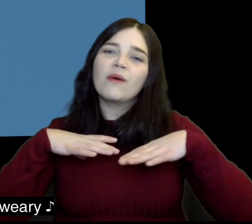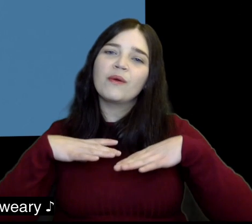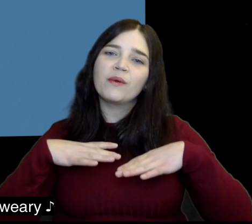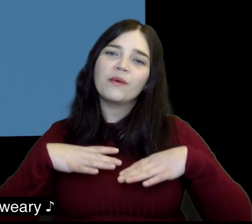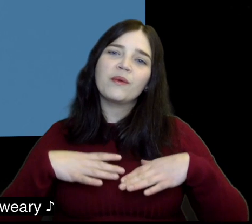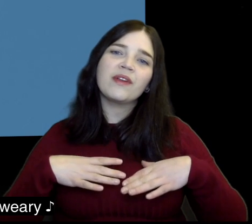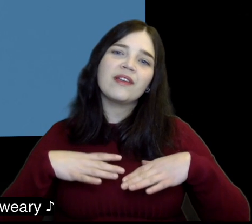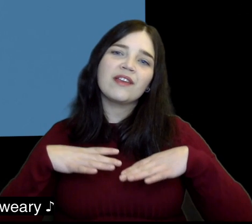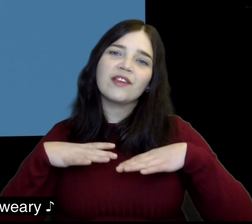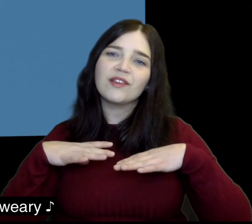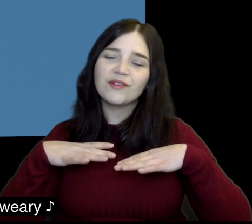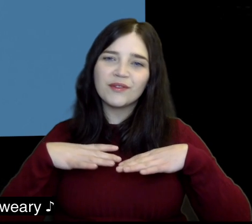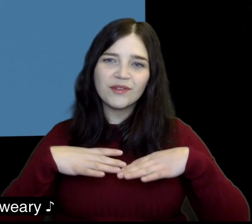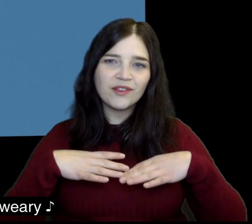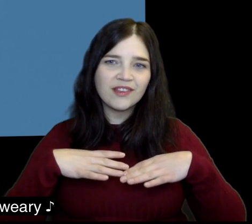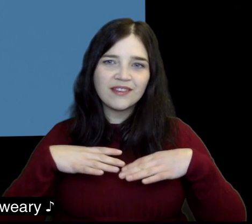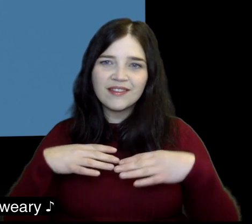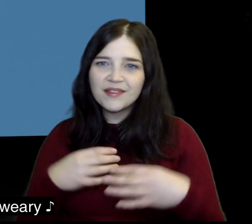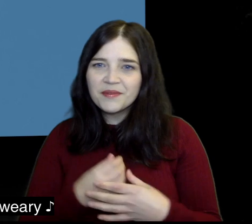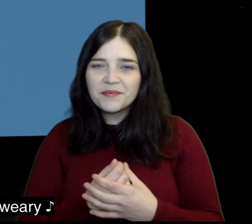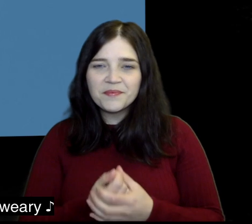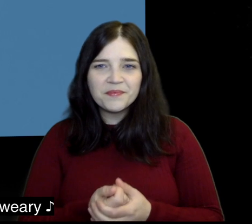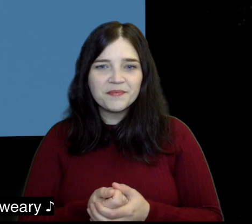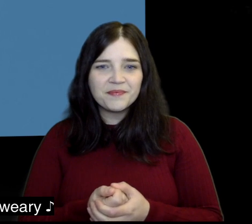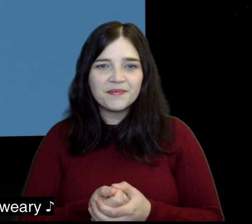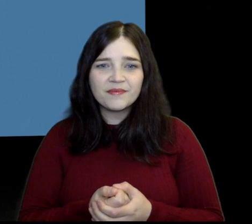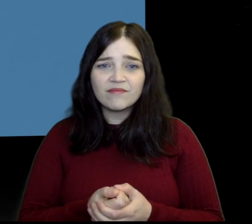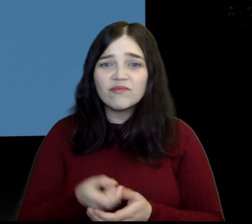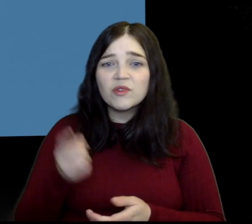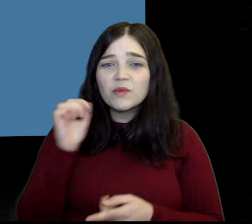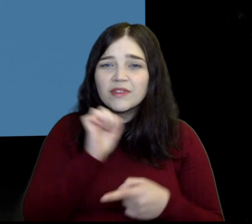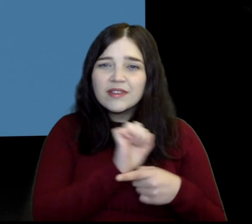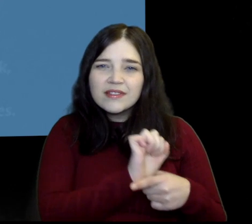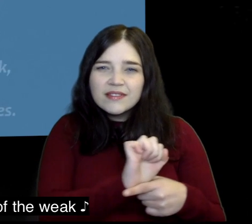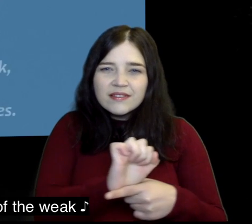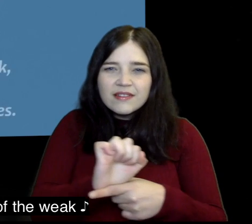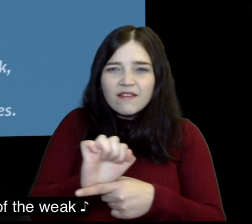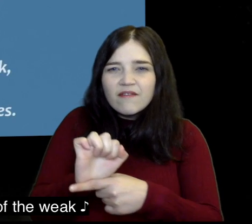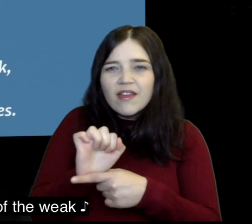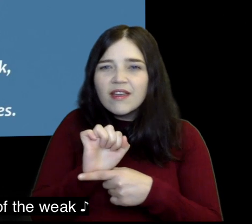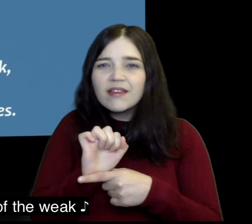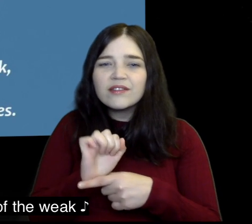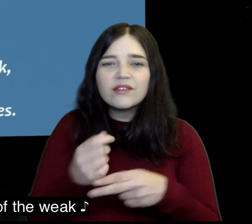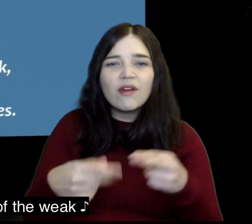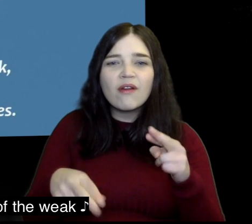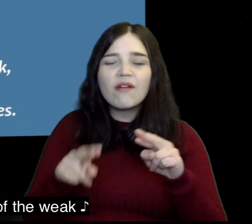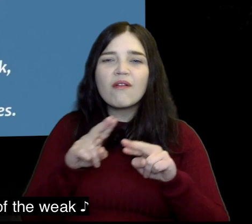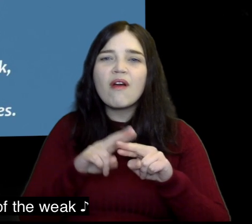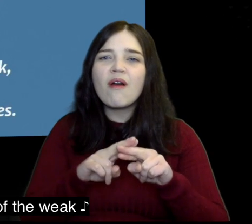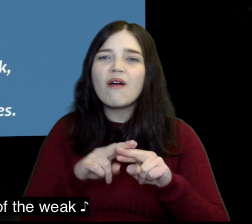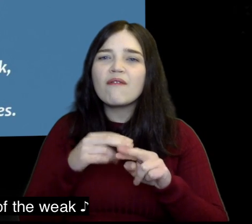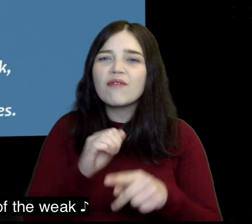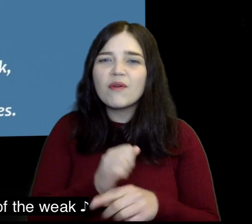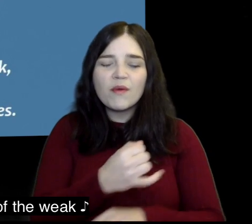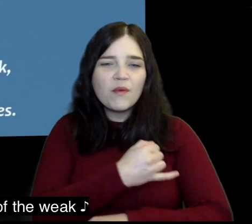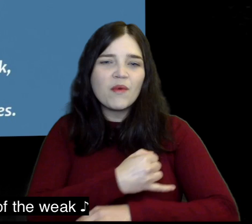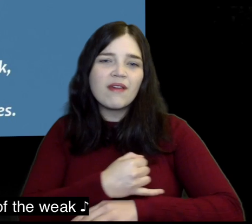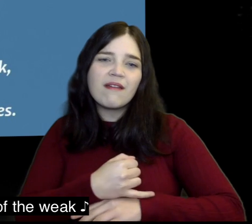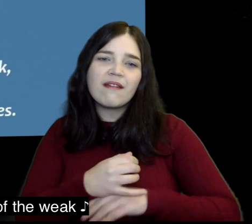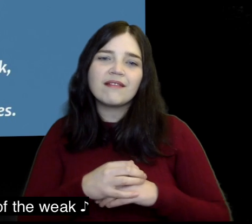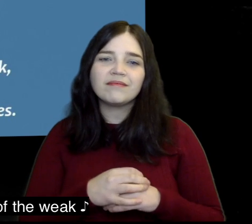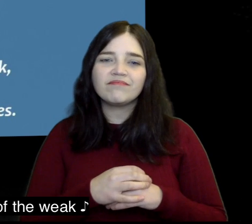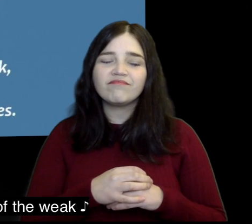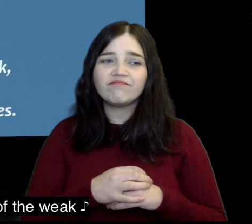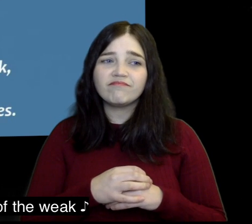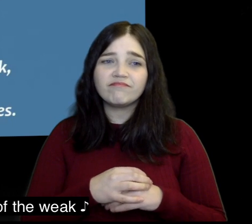won't grow weary You're the defender